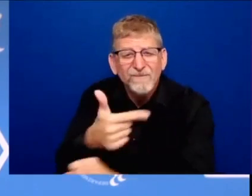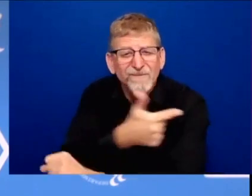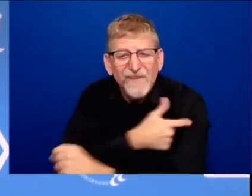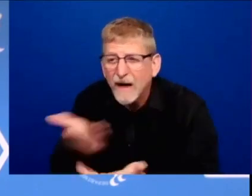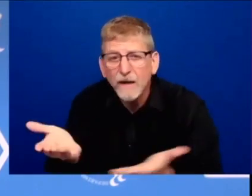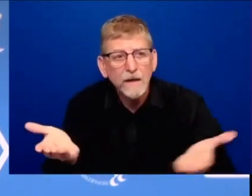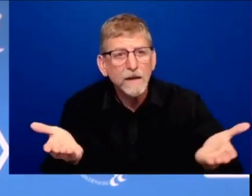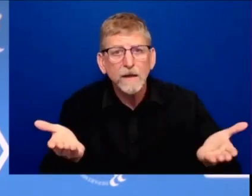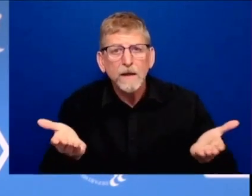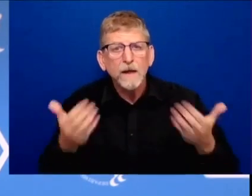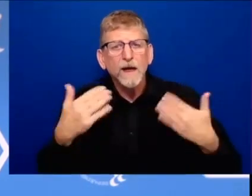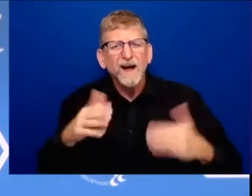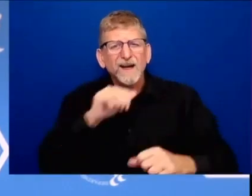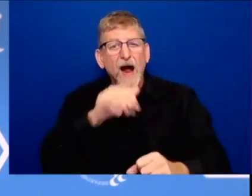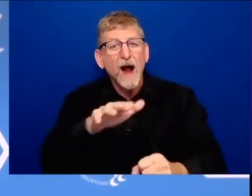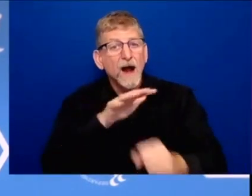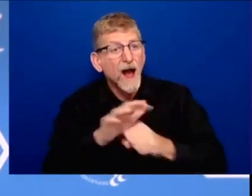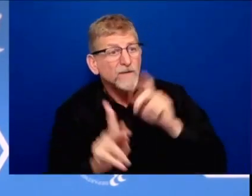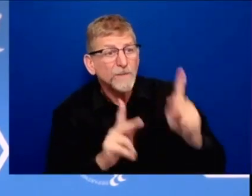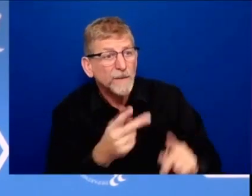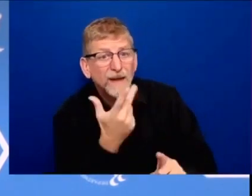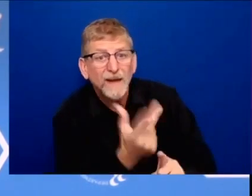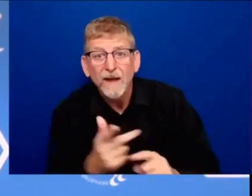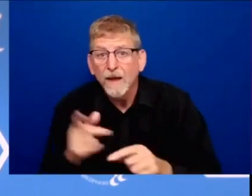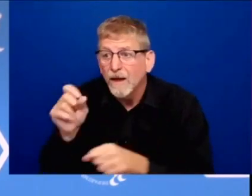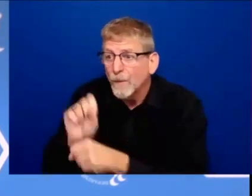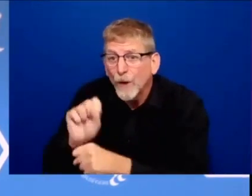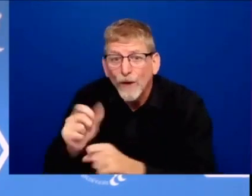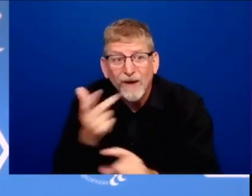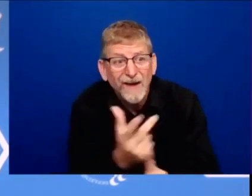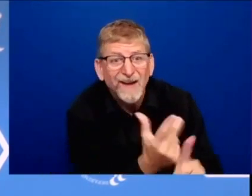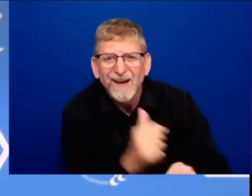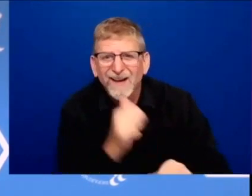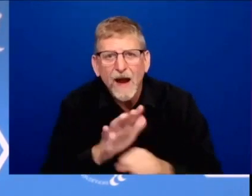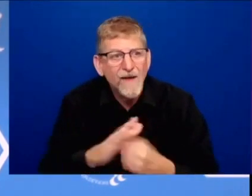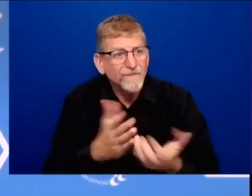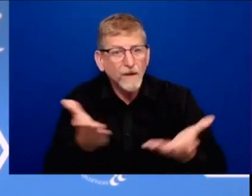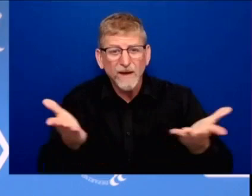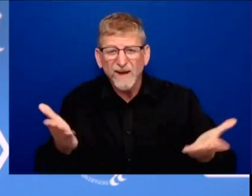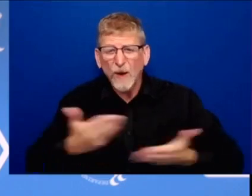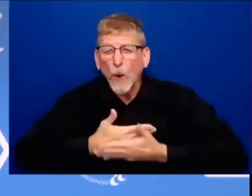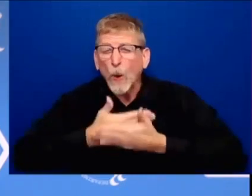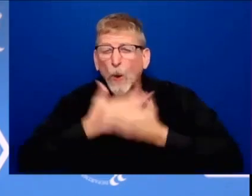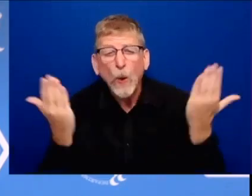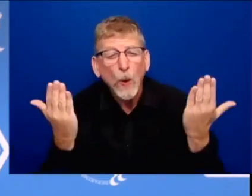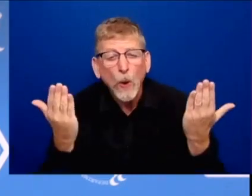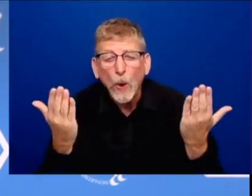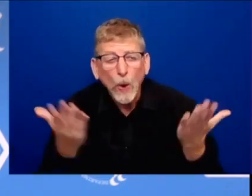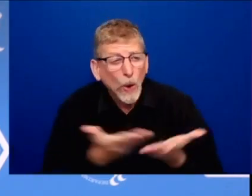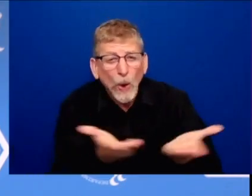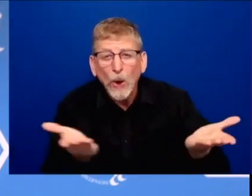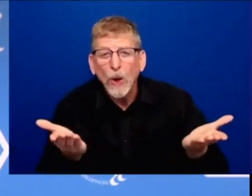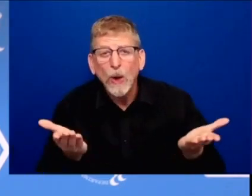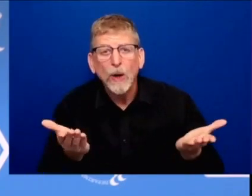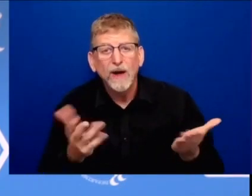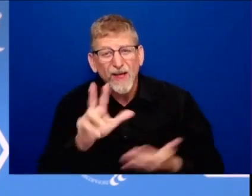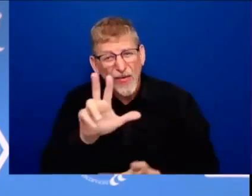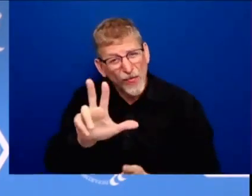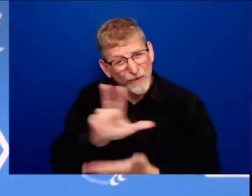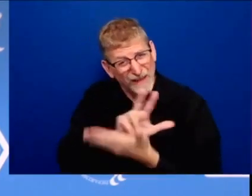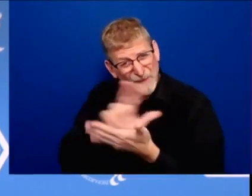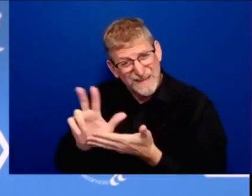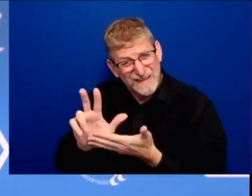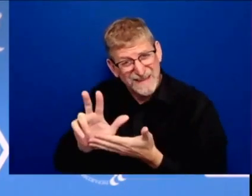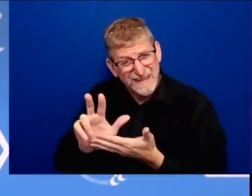americans any time at any point in 2021 within three weeks round the clock work with so many people